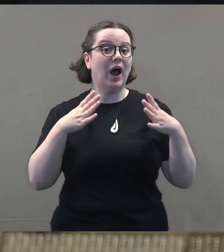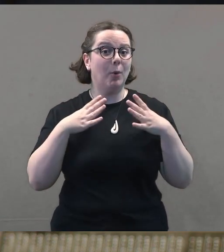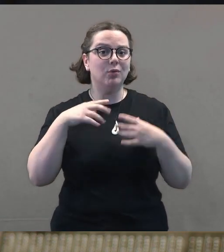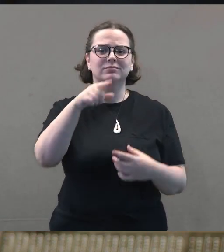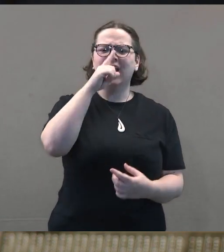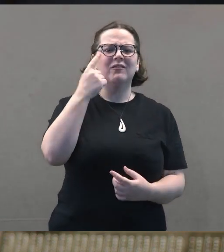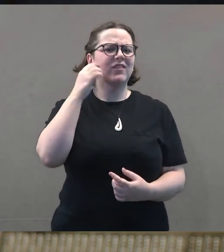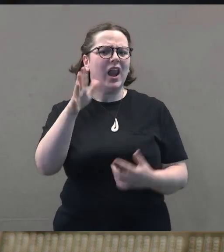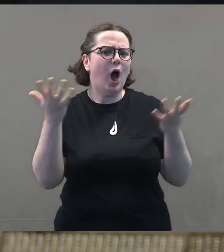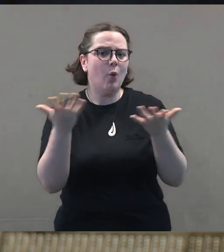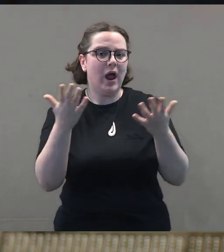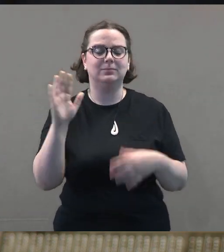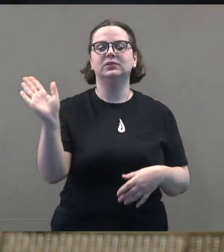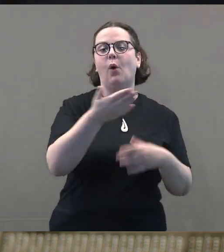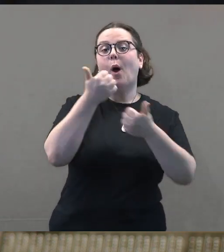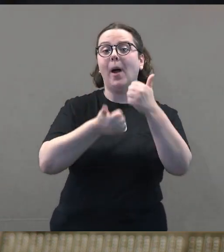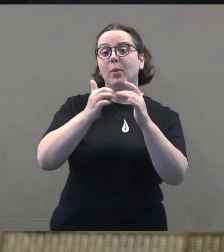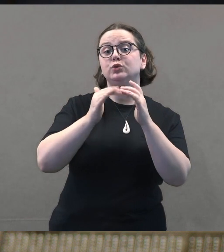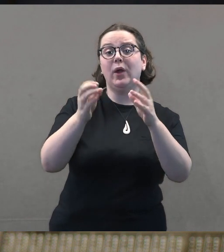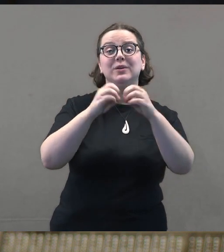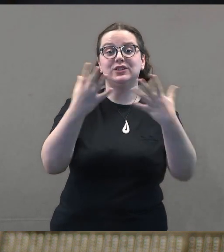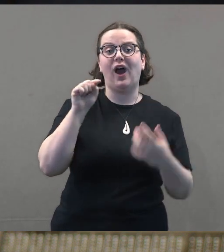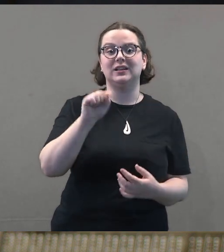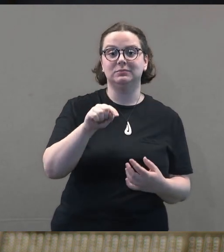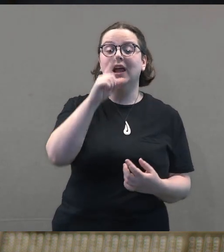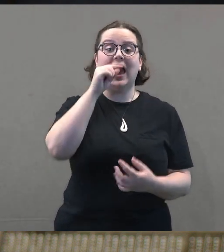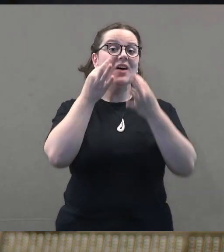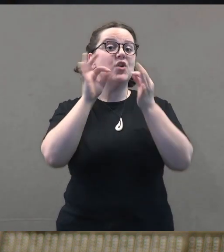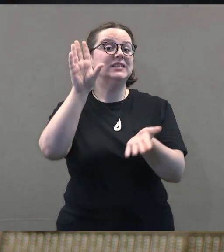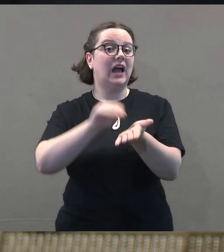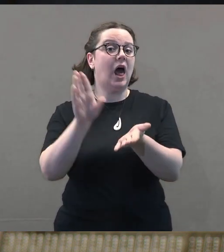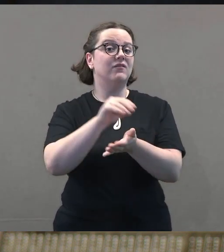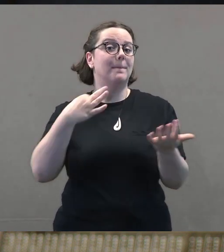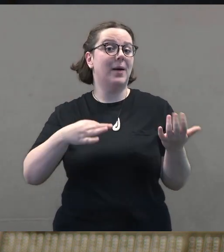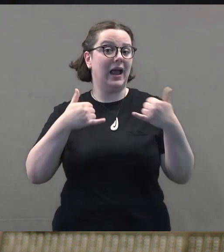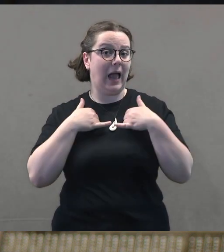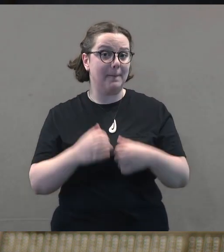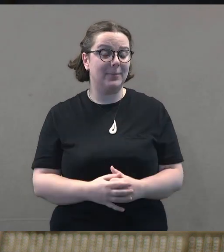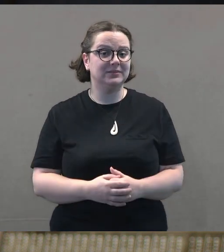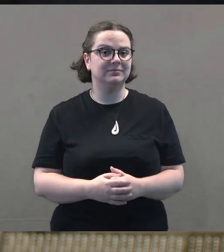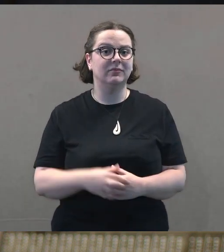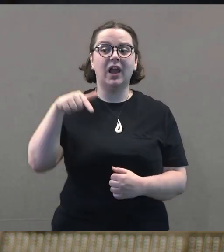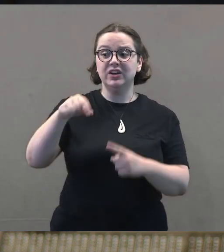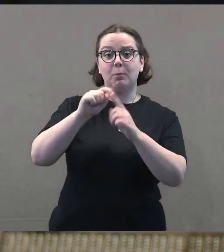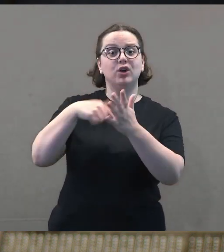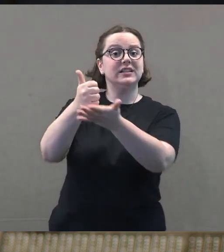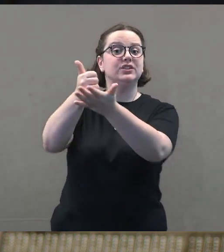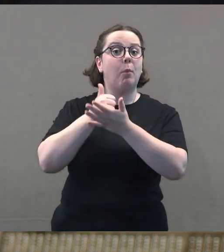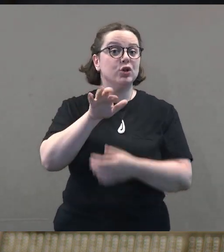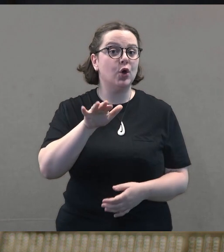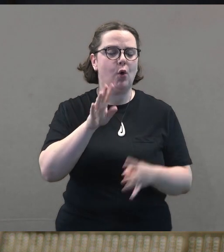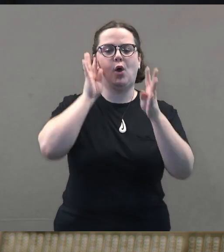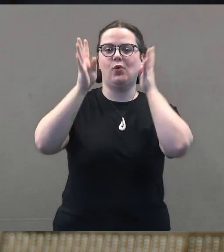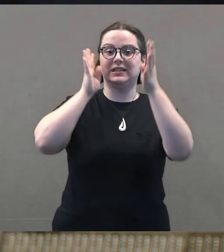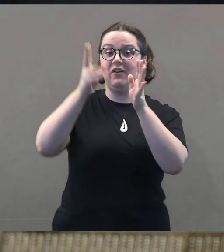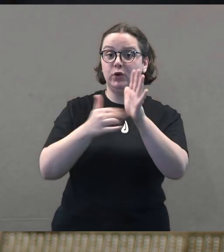the music on equal terms. This project is available to stream on all popular streaming sites as well as free download on Bandcamp and was